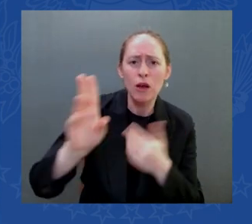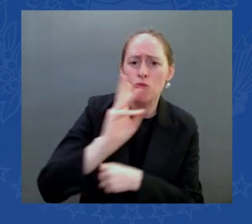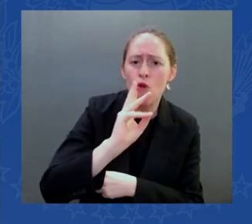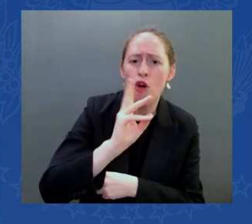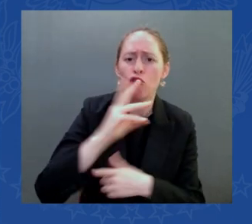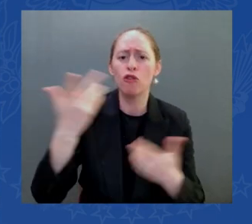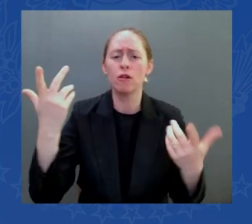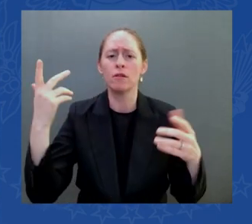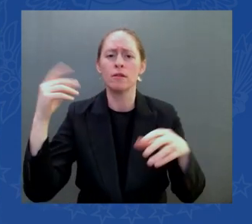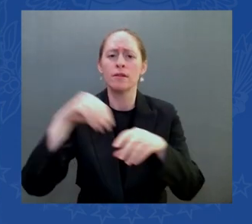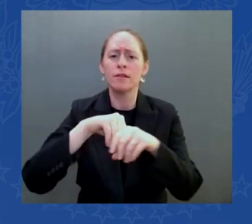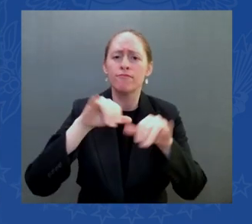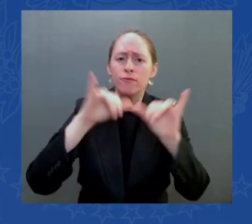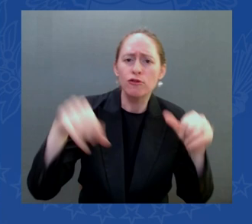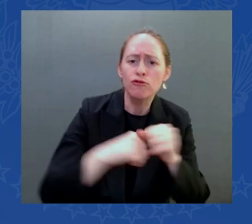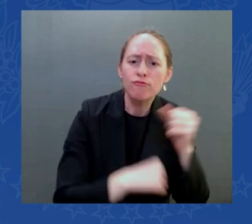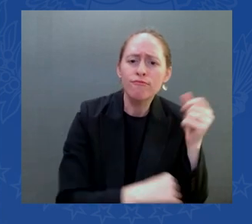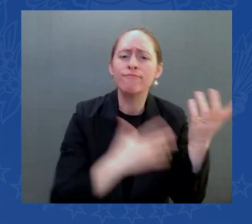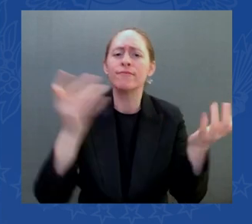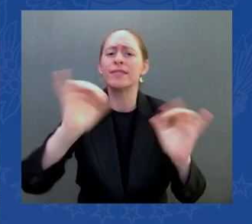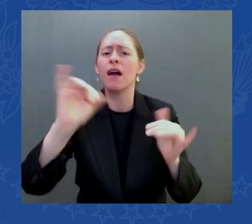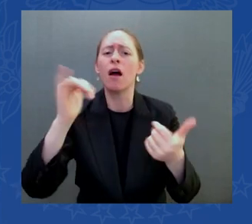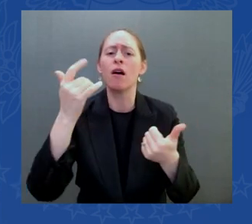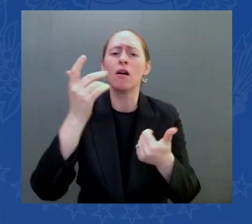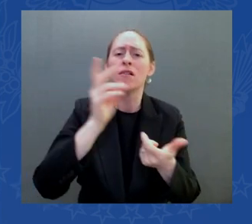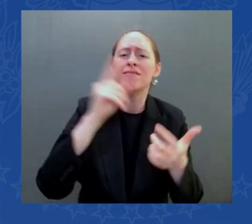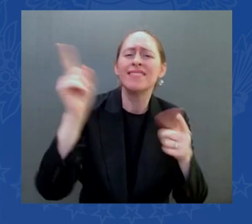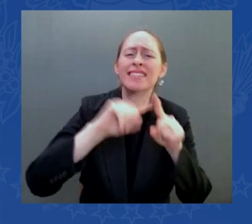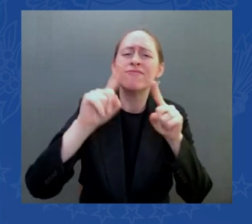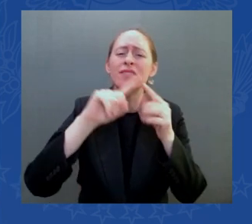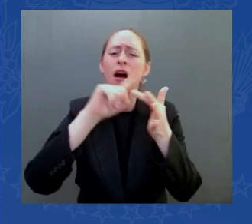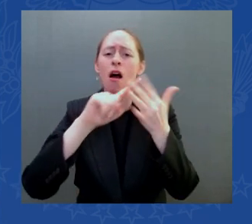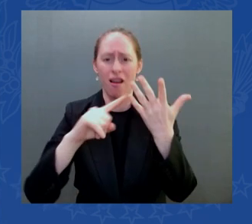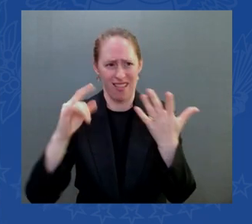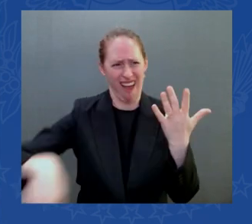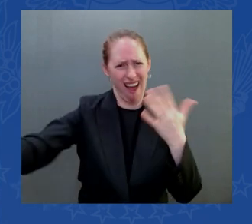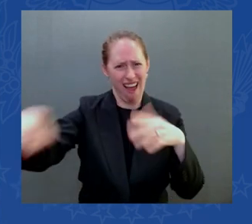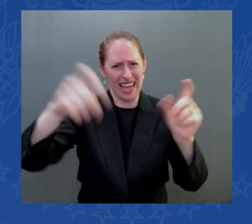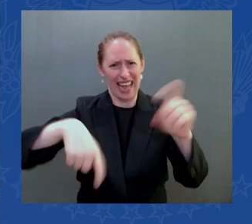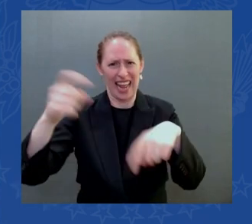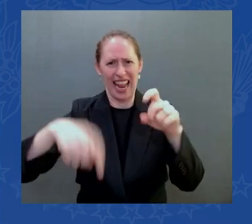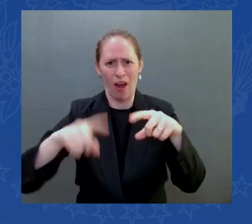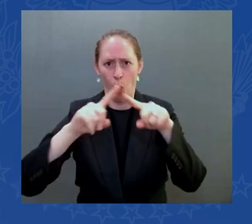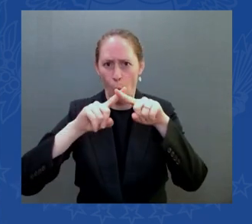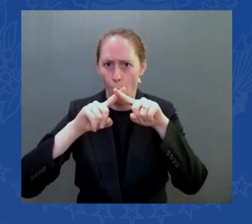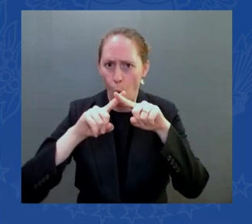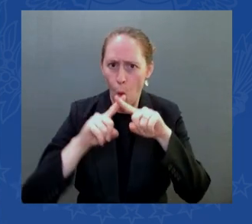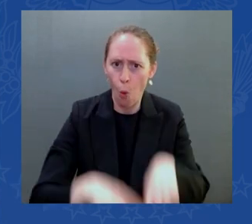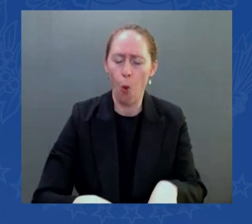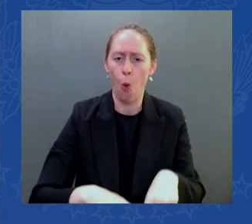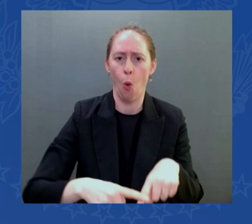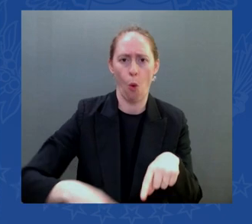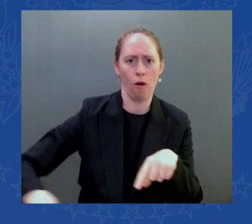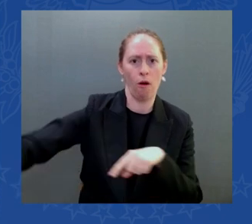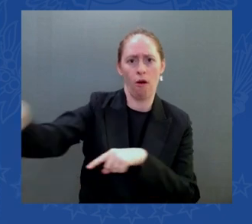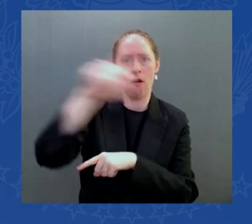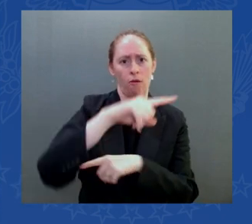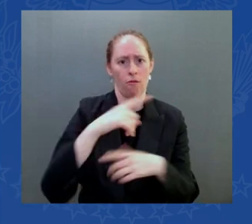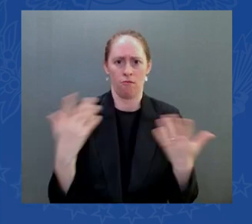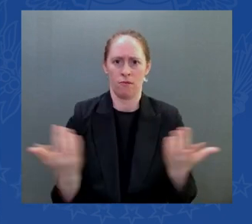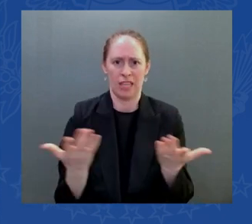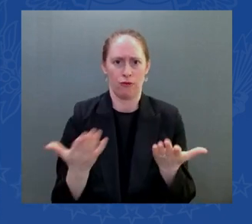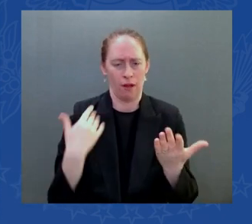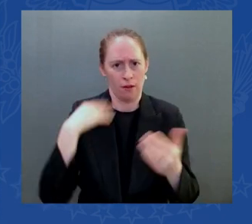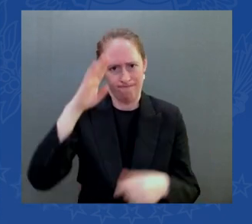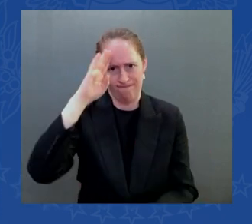families and quite frankly to the entire region representative Annie Custer an old good friend of Maya it's good to see you as well Annie thank